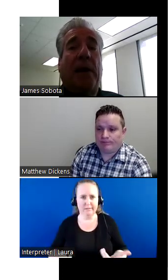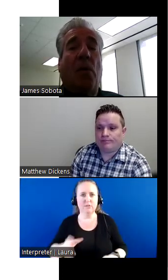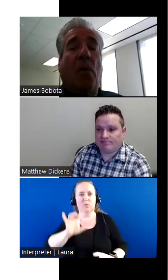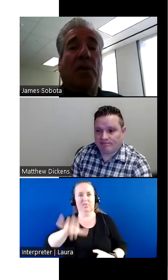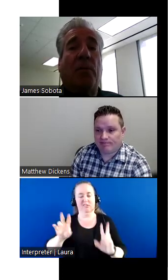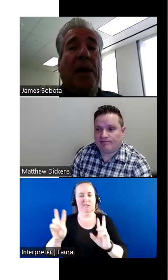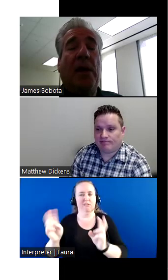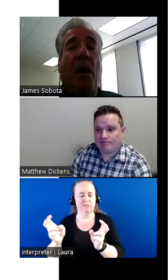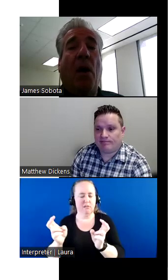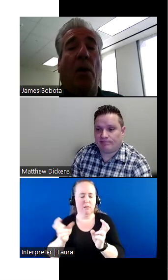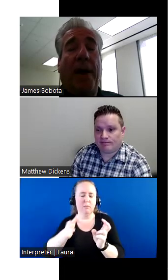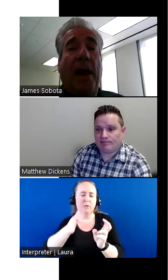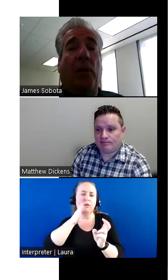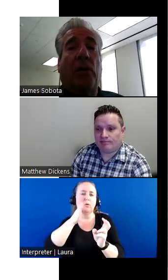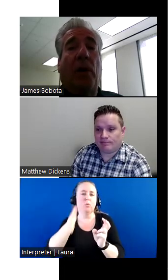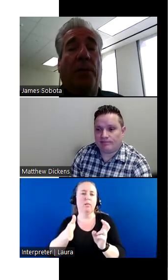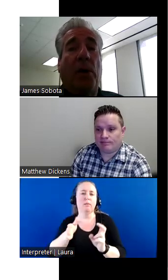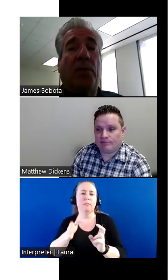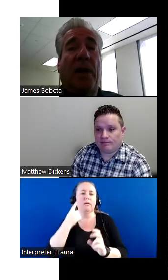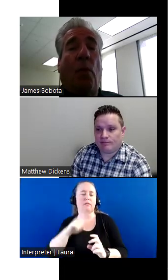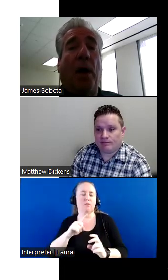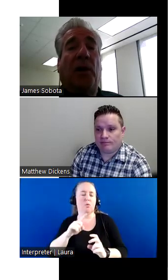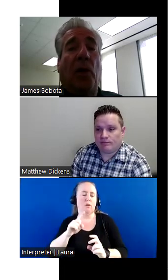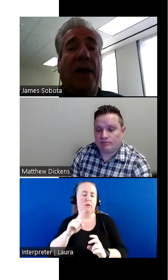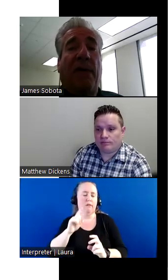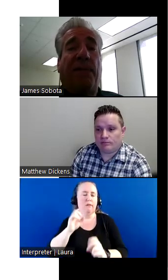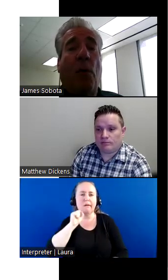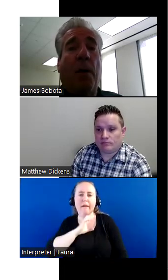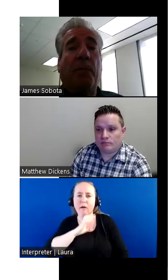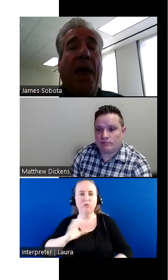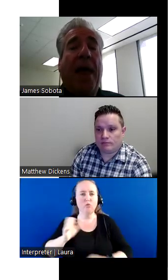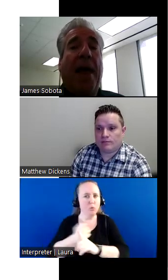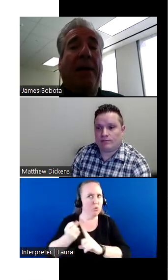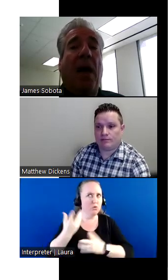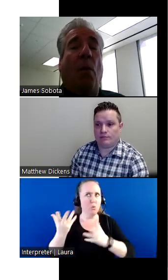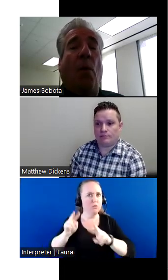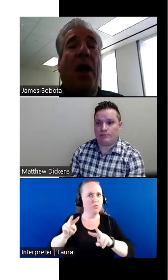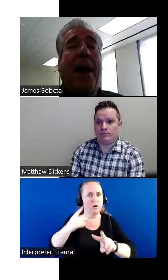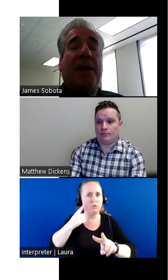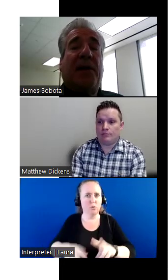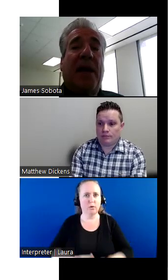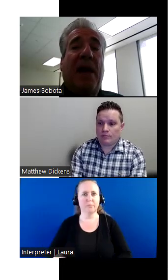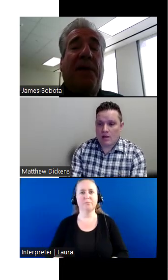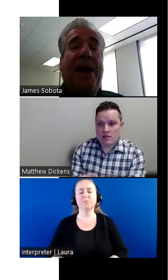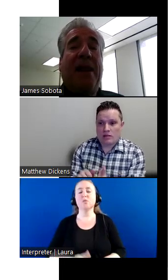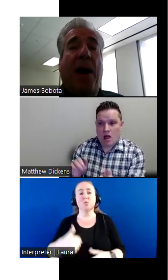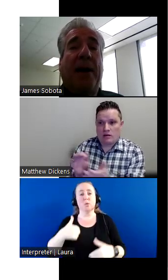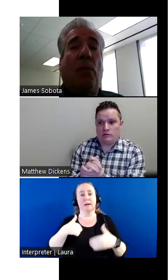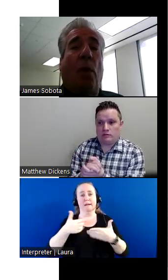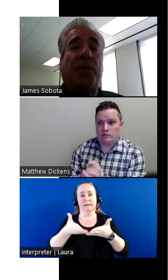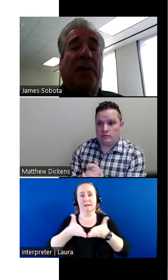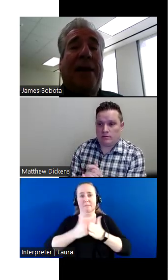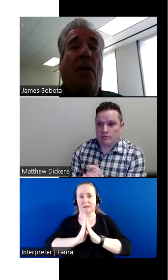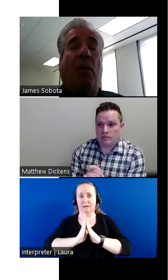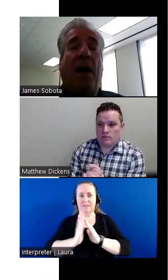topic is going to be on elder abuse and what to look out for. And what I'm asking, if anybody